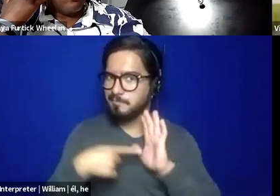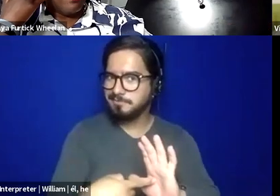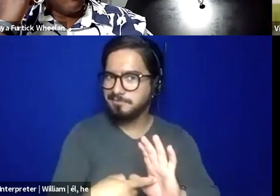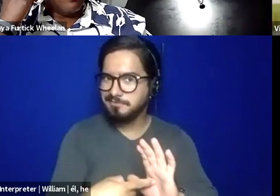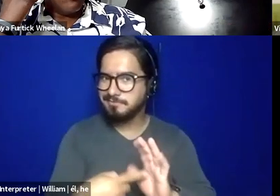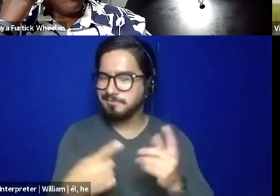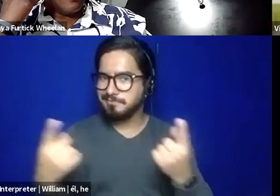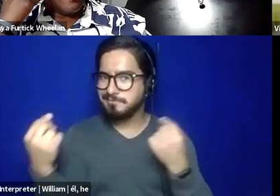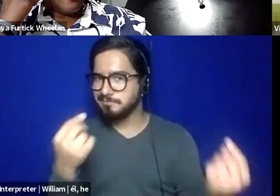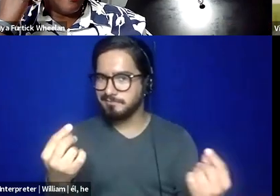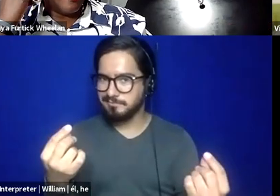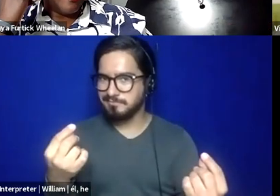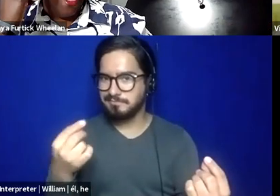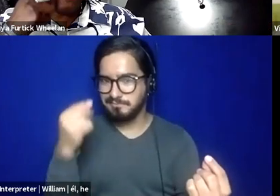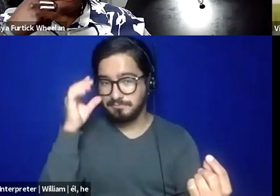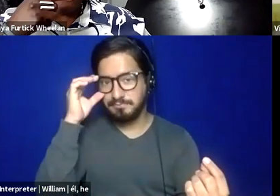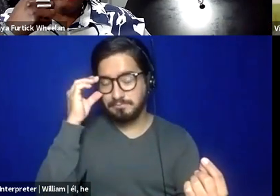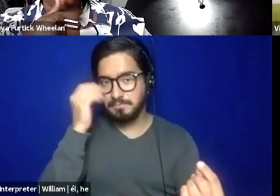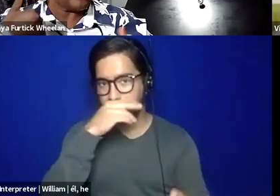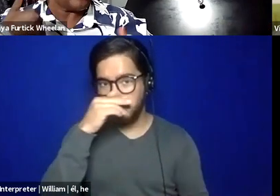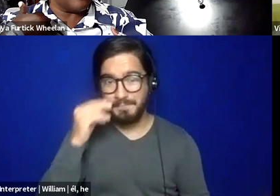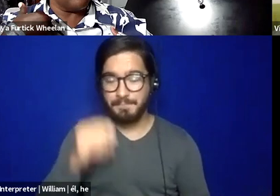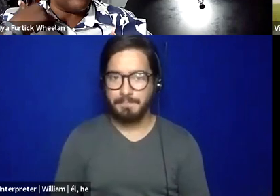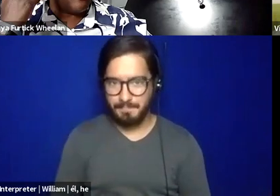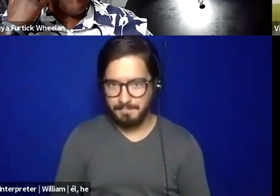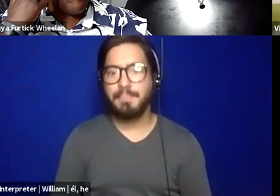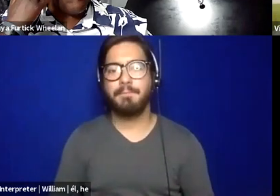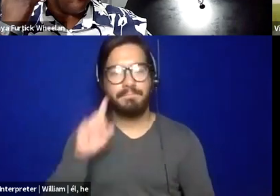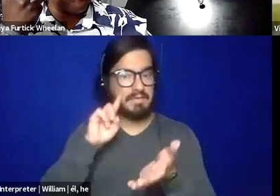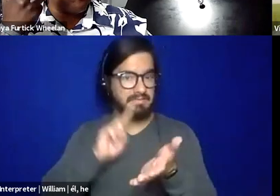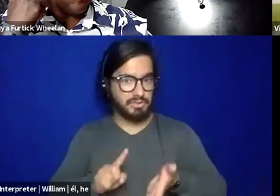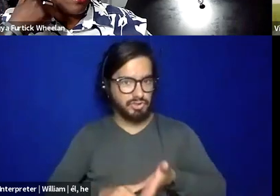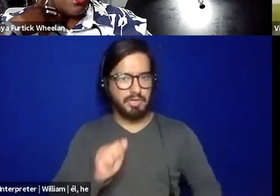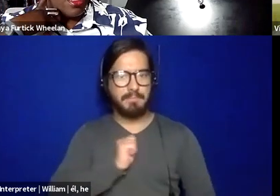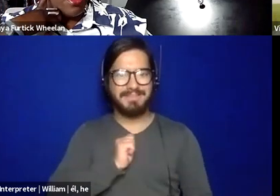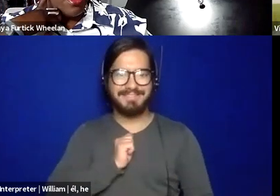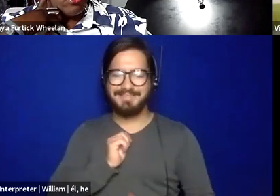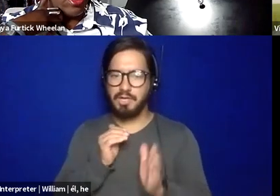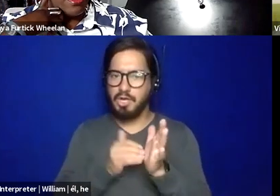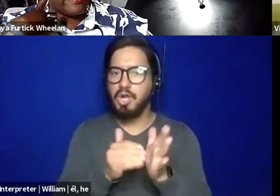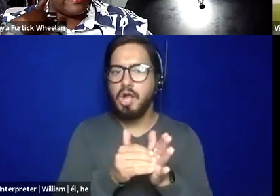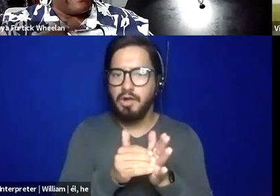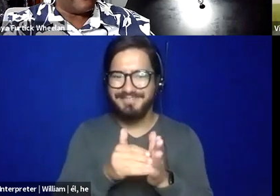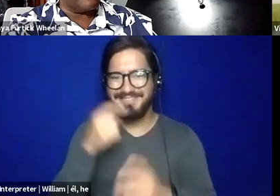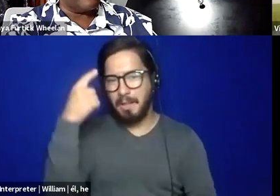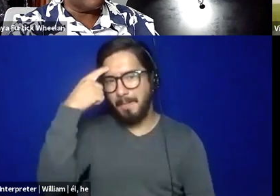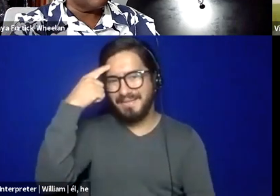I want to really, I check in with myself often. we do a, a mental check-in.